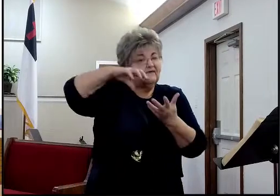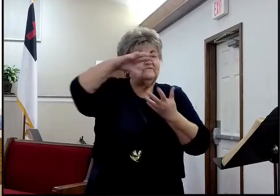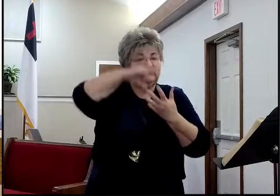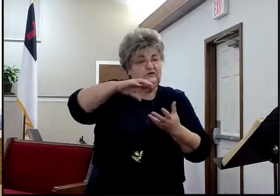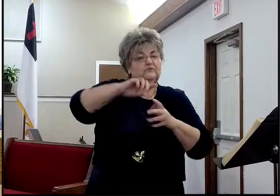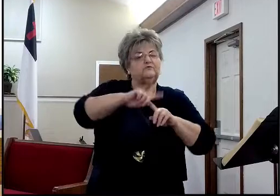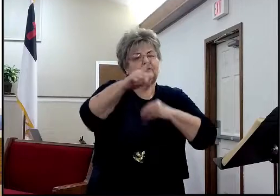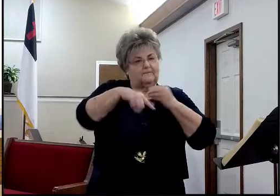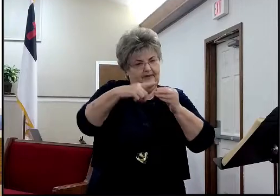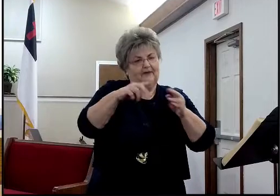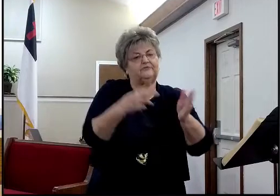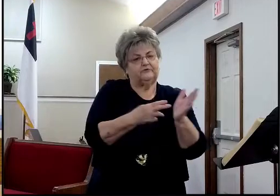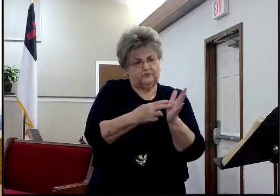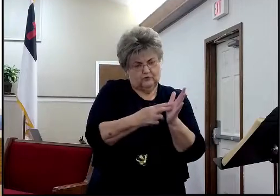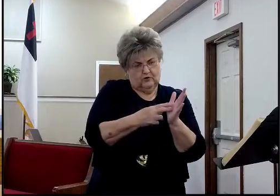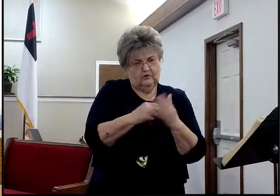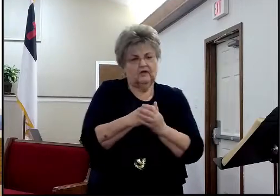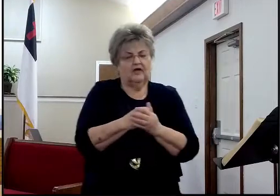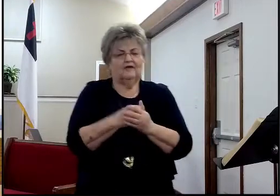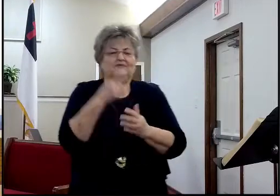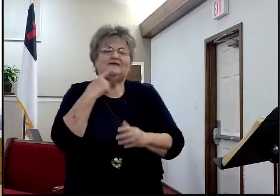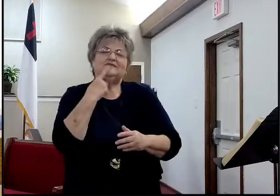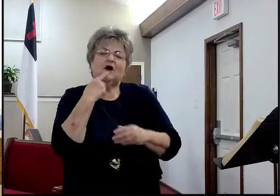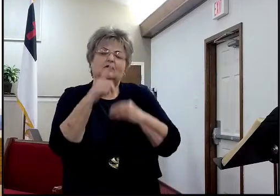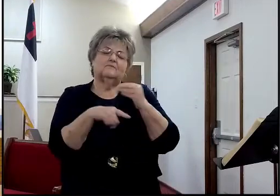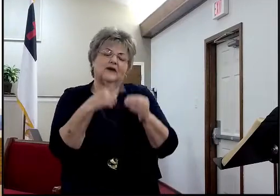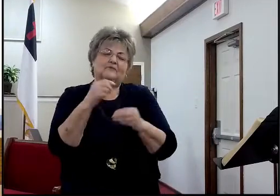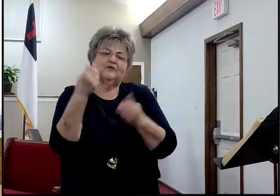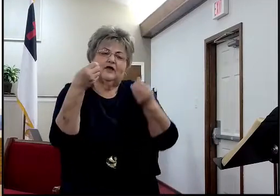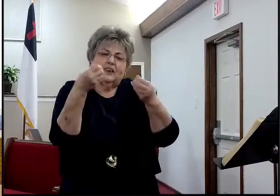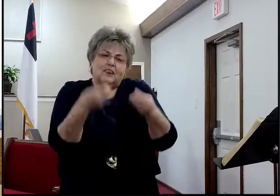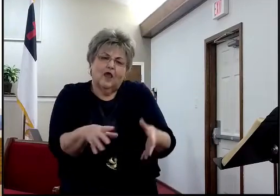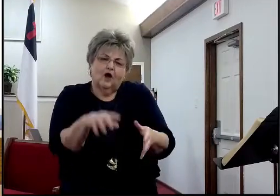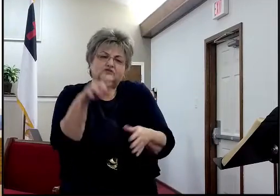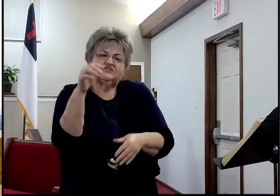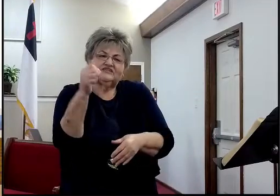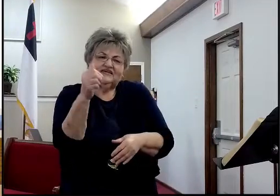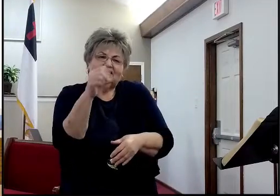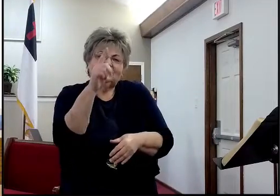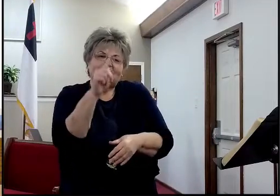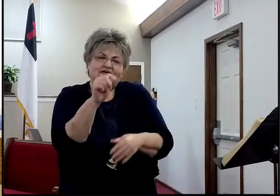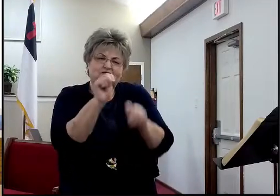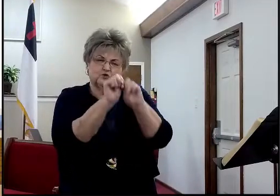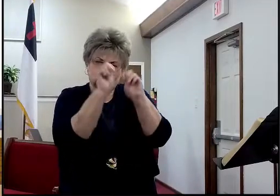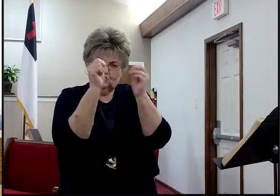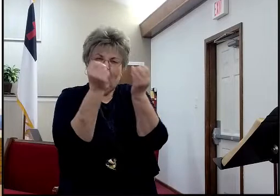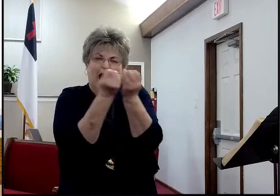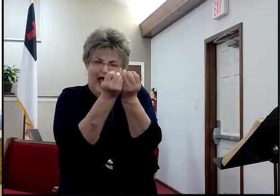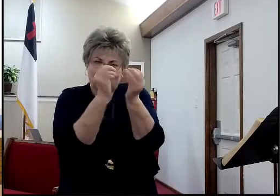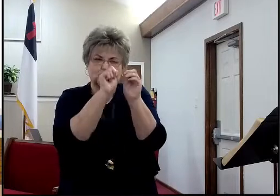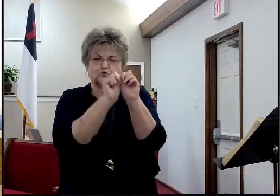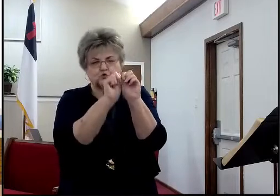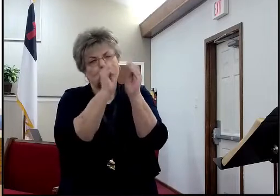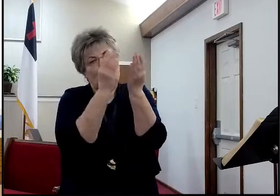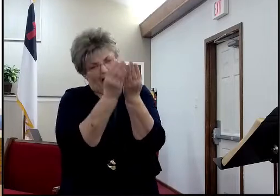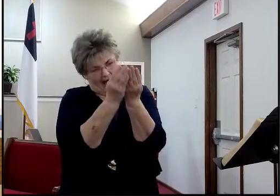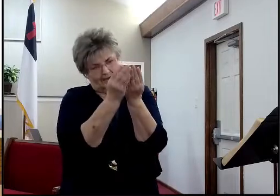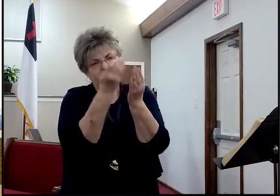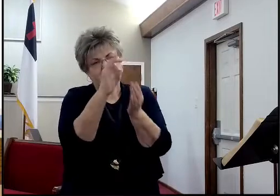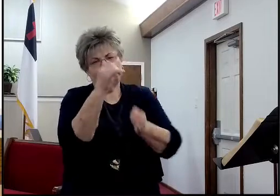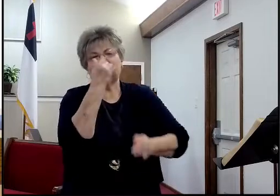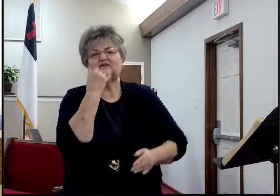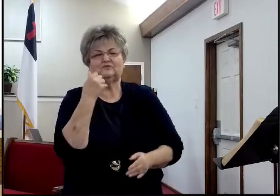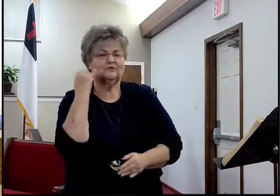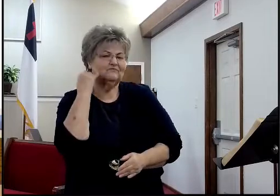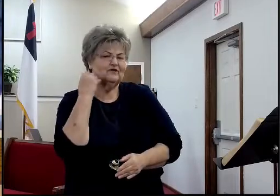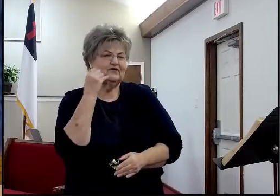But they'll refer to the lost 10 tribes of Israel and realistically, three returns, so that would only have been nine anyway. Has anybody heard about